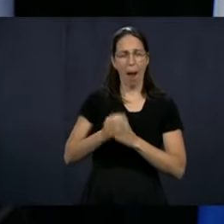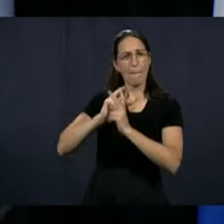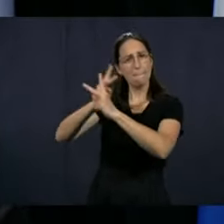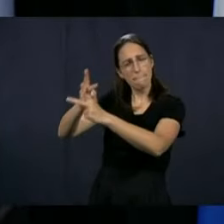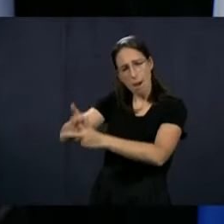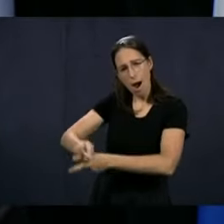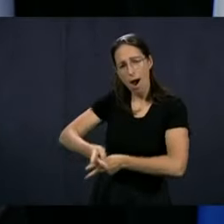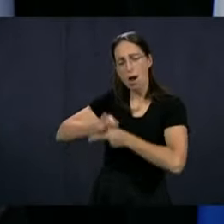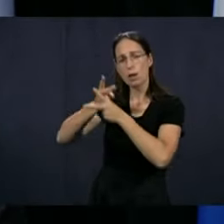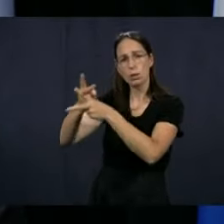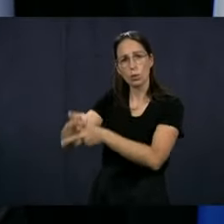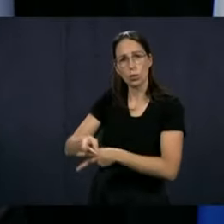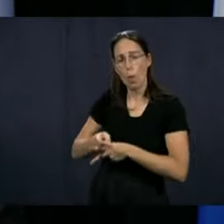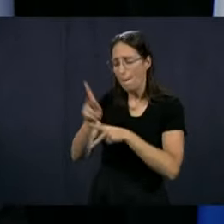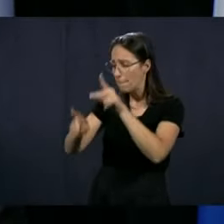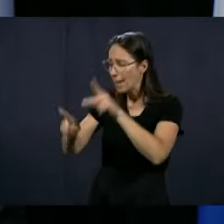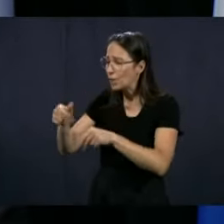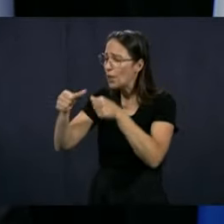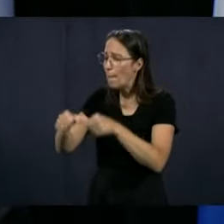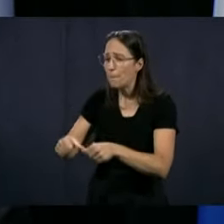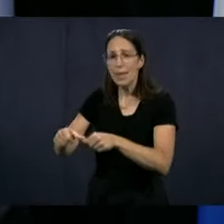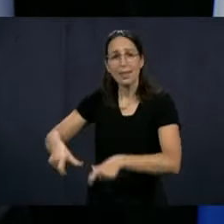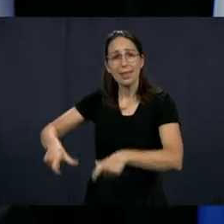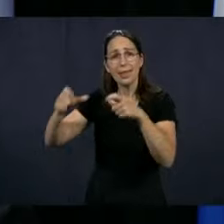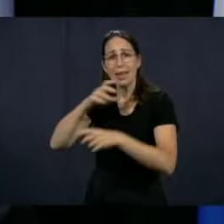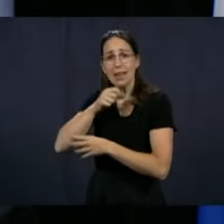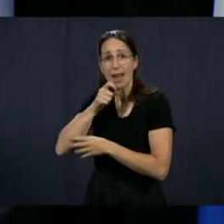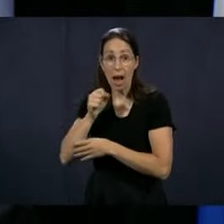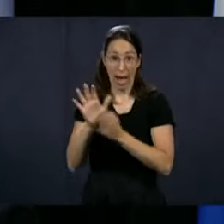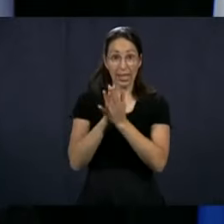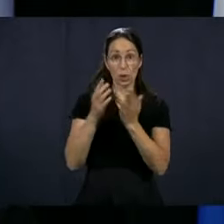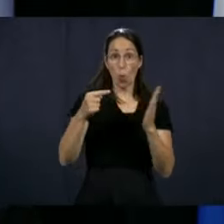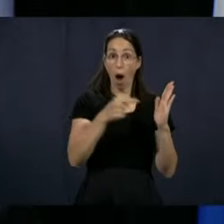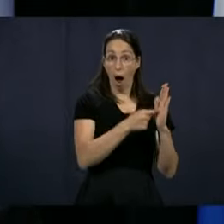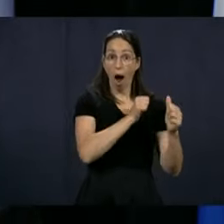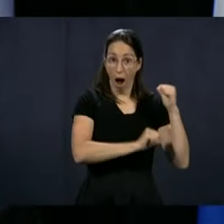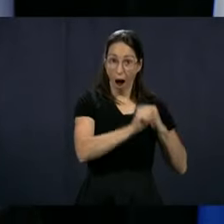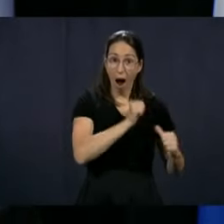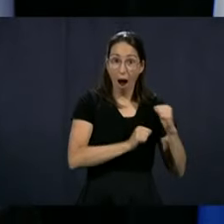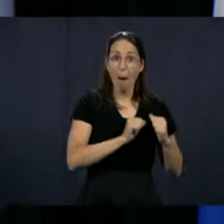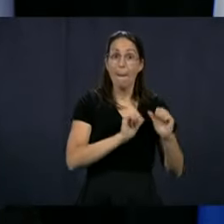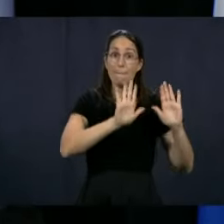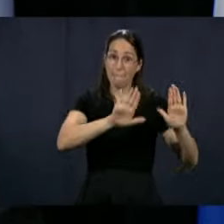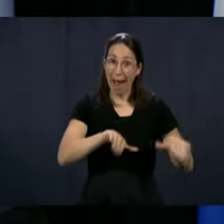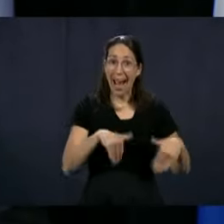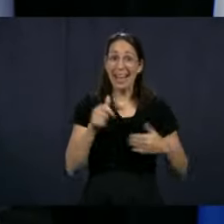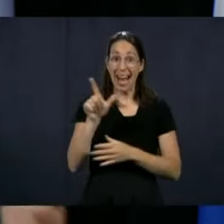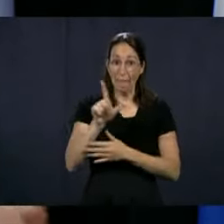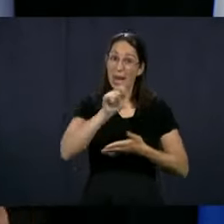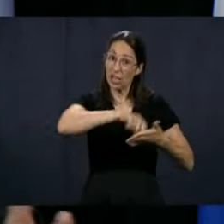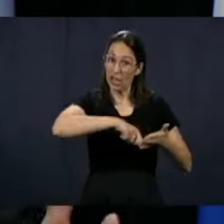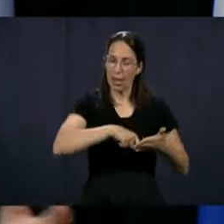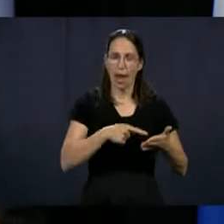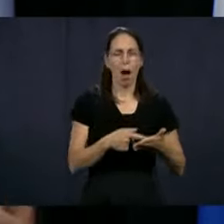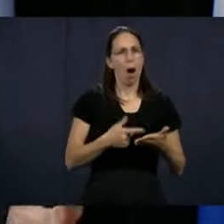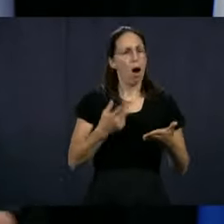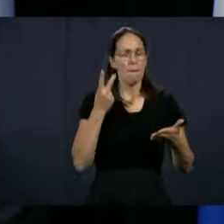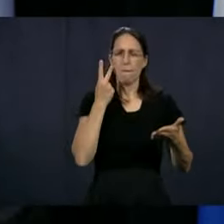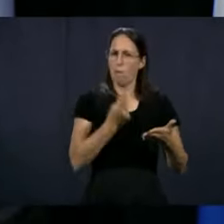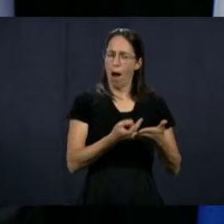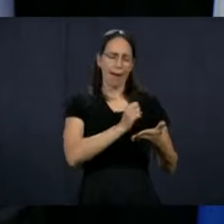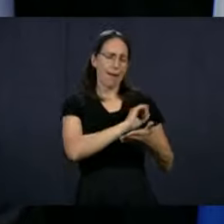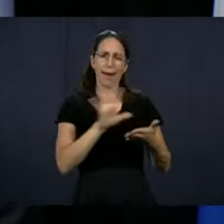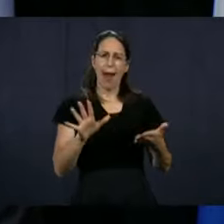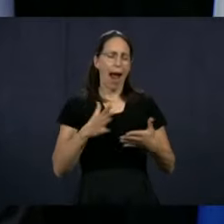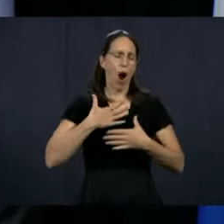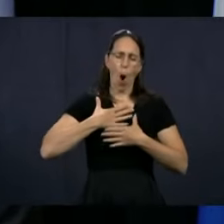people the time to take care of the residents. And we see it here in the story written by Marie Laberge. There's a